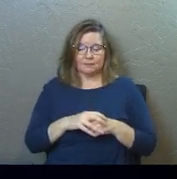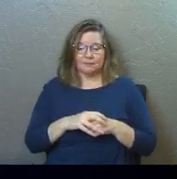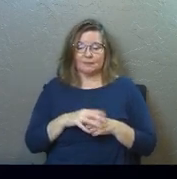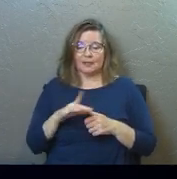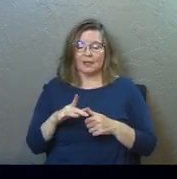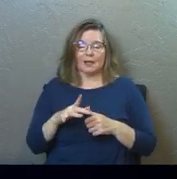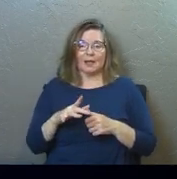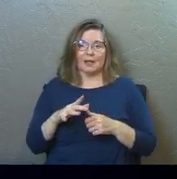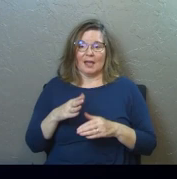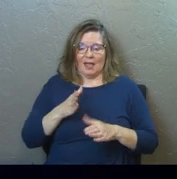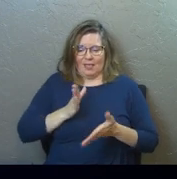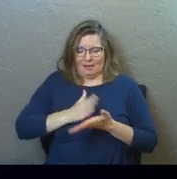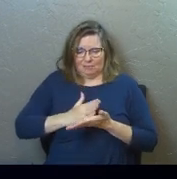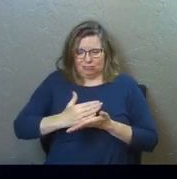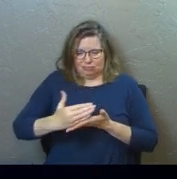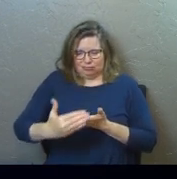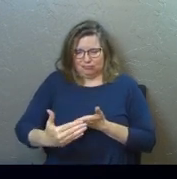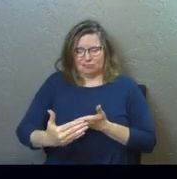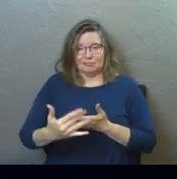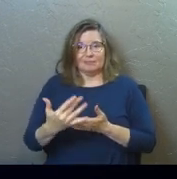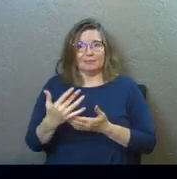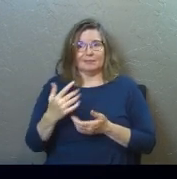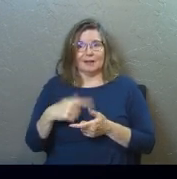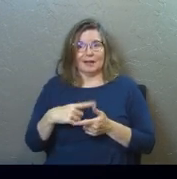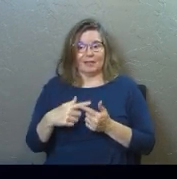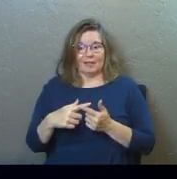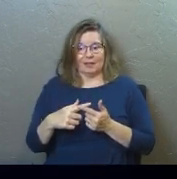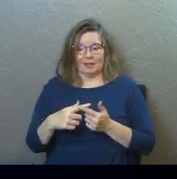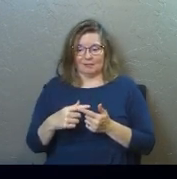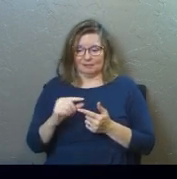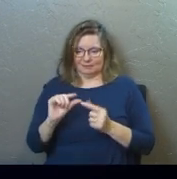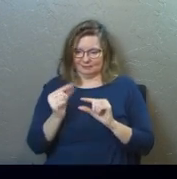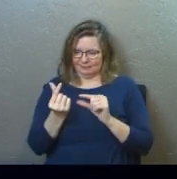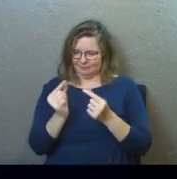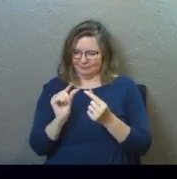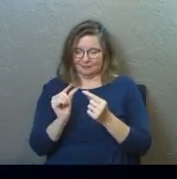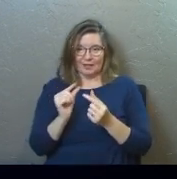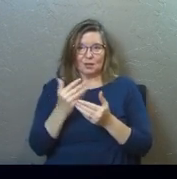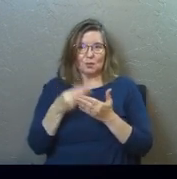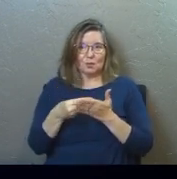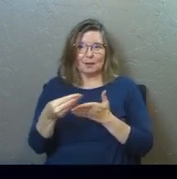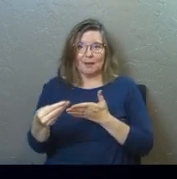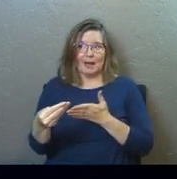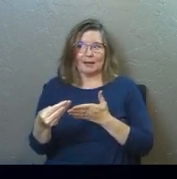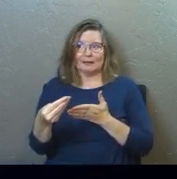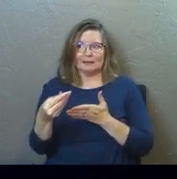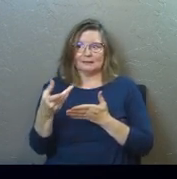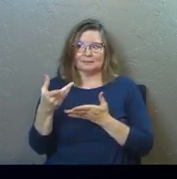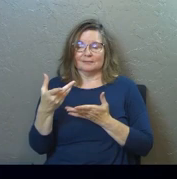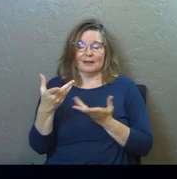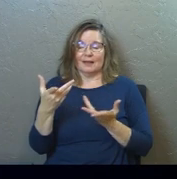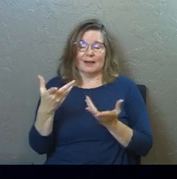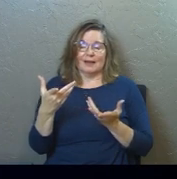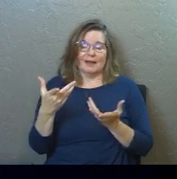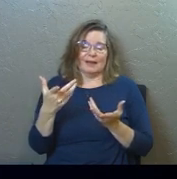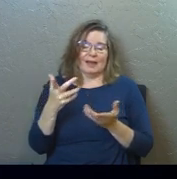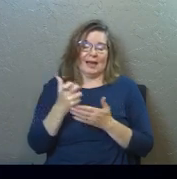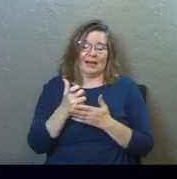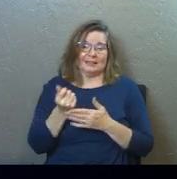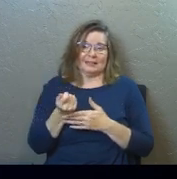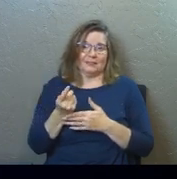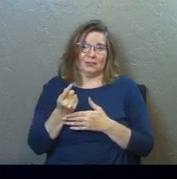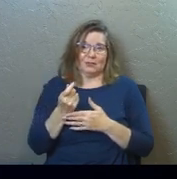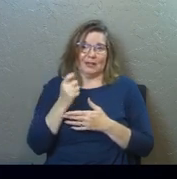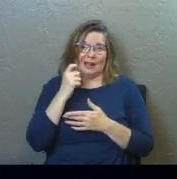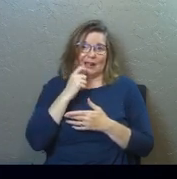and they cube it, right, and they cube it, and they, you buy it, and I just get a